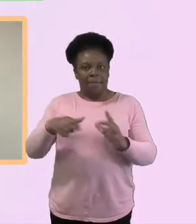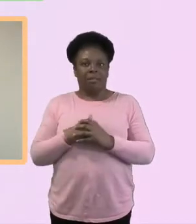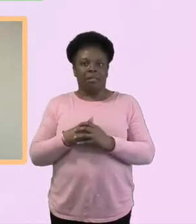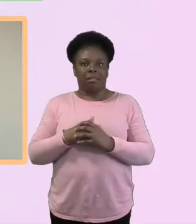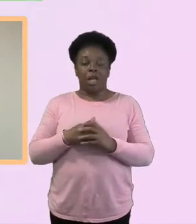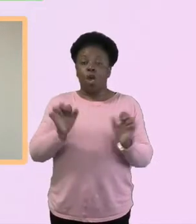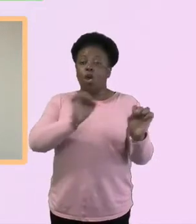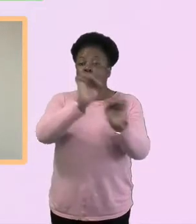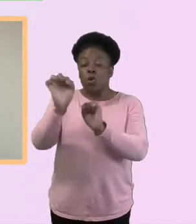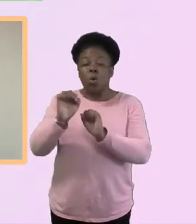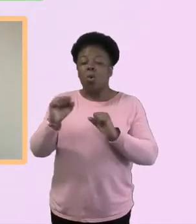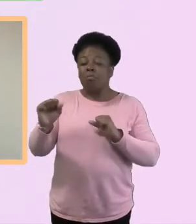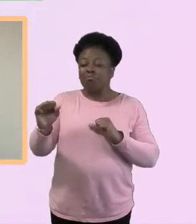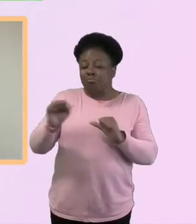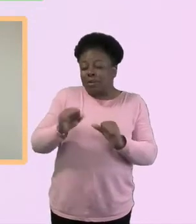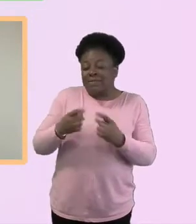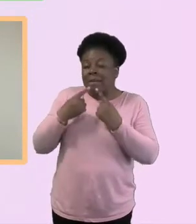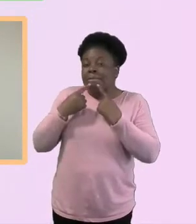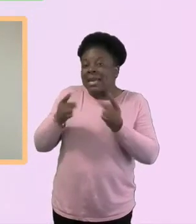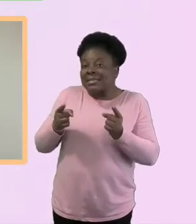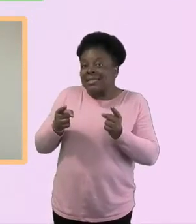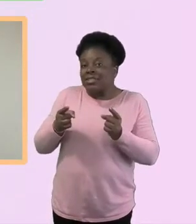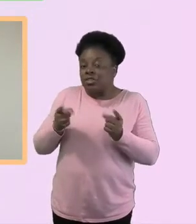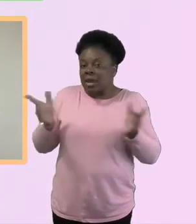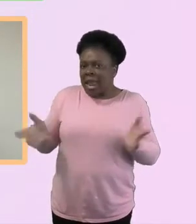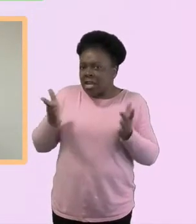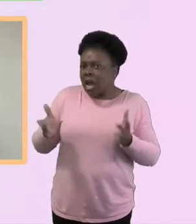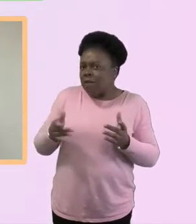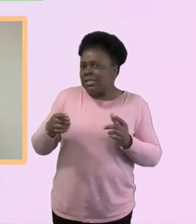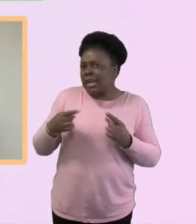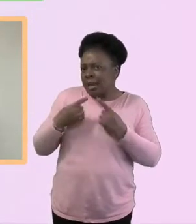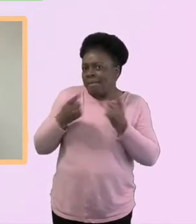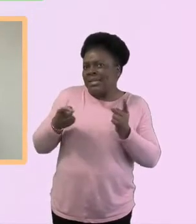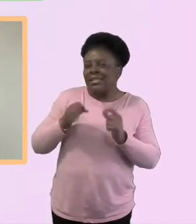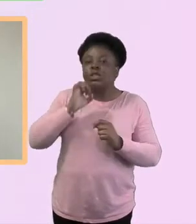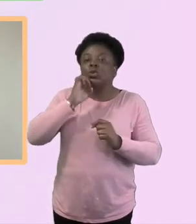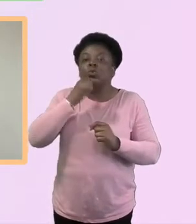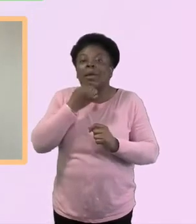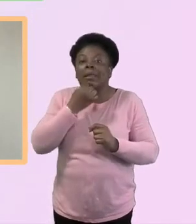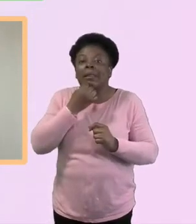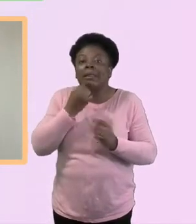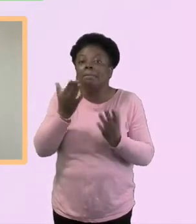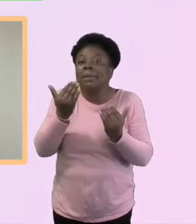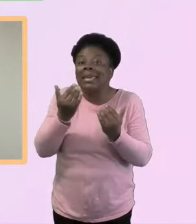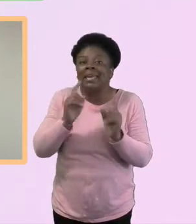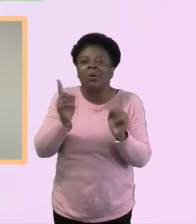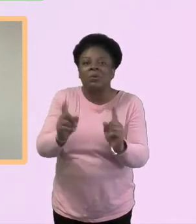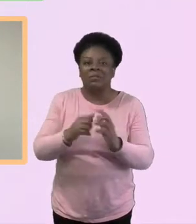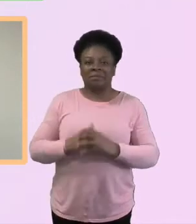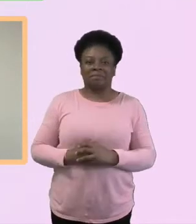it be? And I know you'd probably like to have 10 minutes to think about this, but off the cuff, it might not be best.